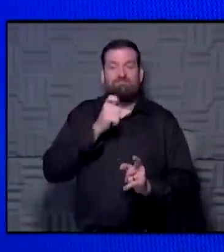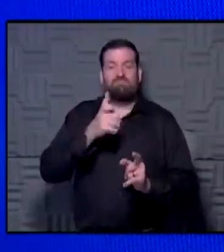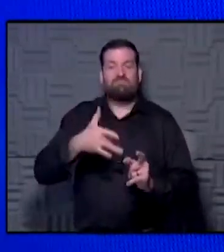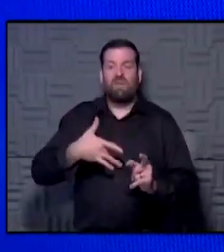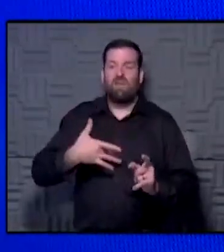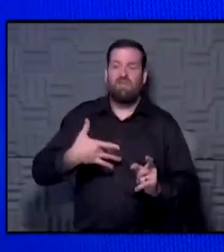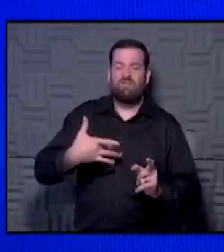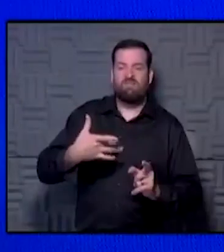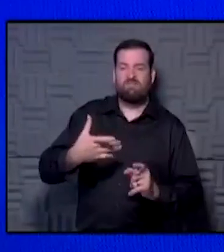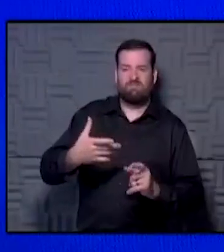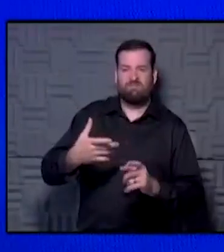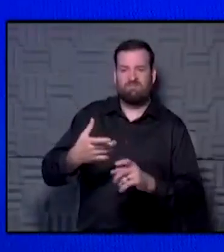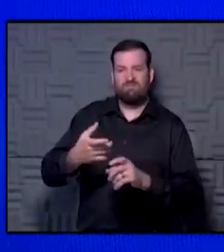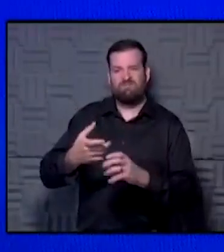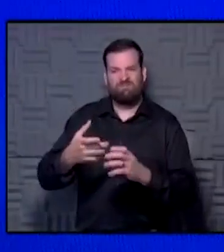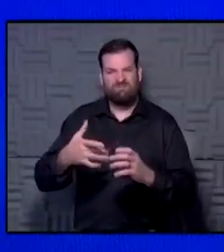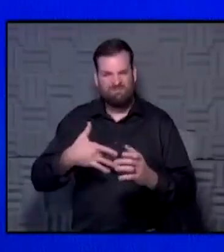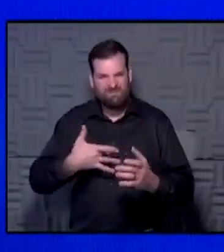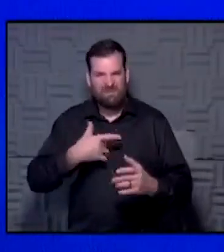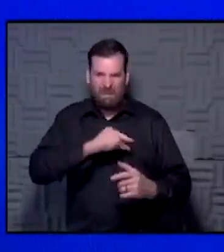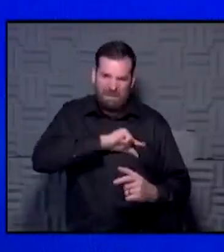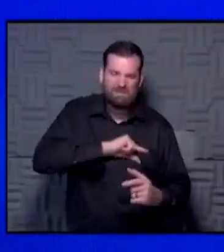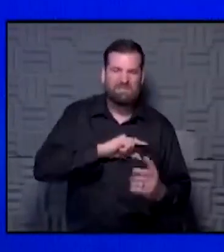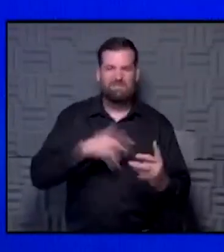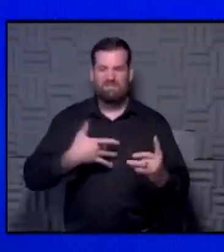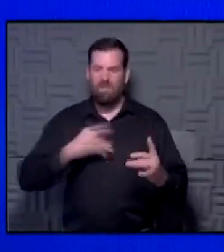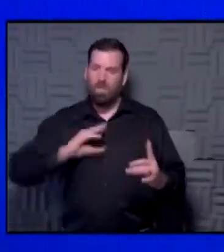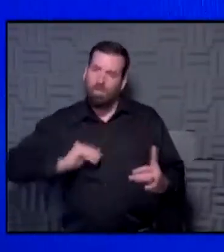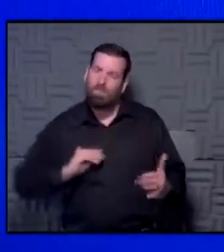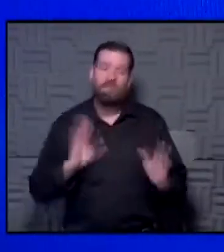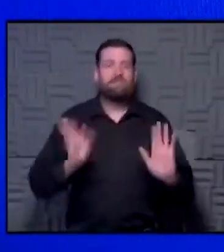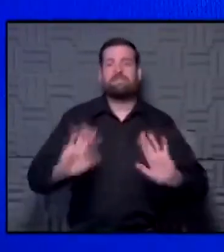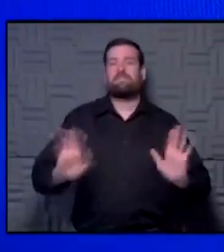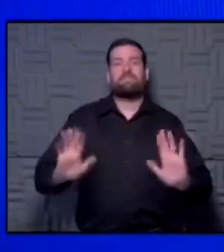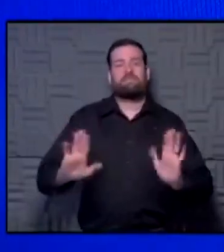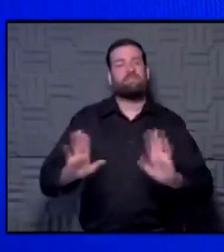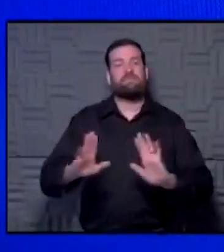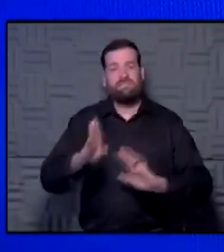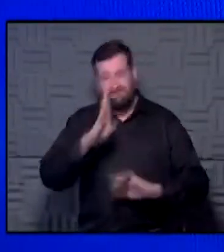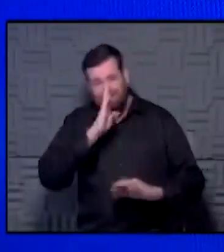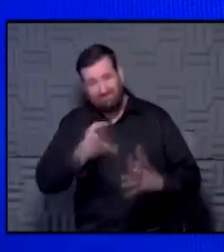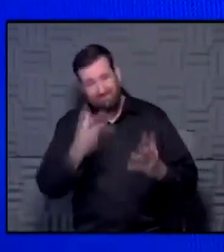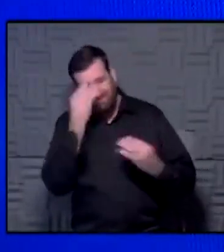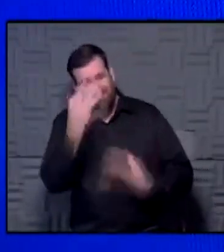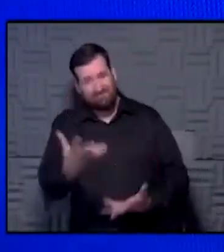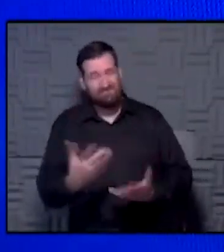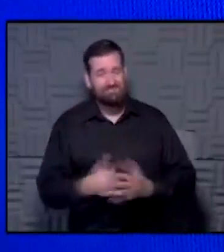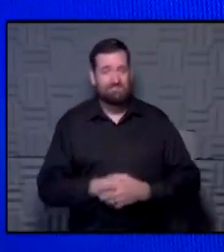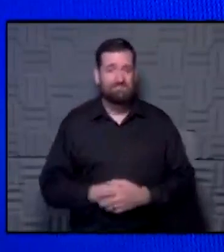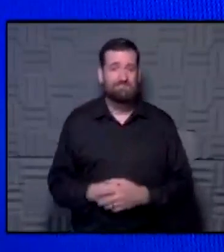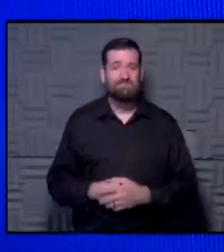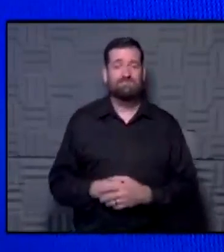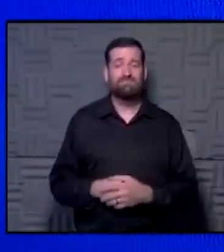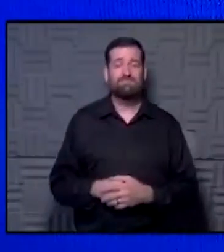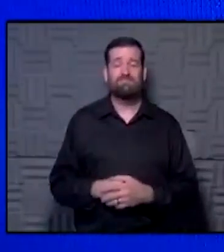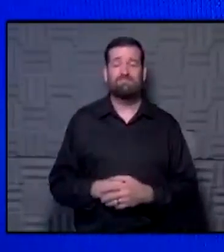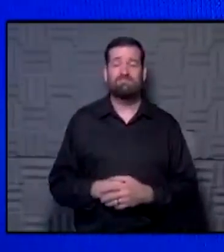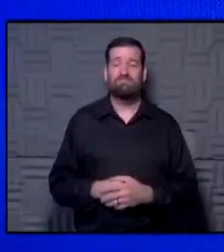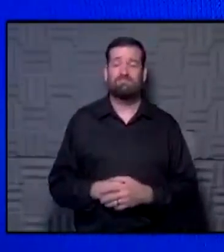anyone feel guilty or bad, but trying to just be honest and answer the questions directly. It's an is thing. And, you know, we,